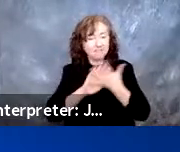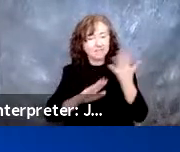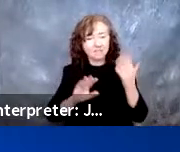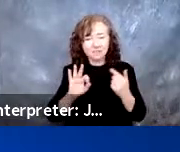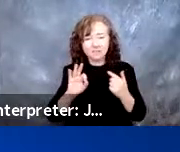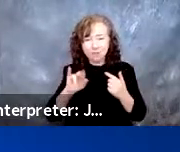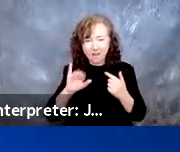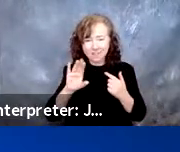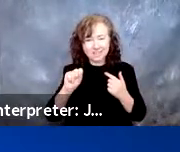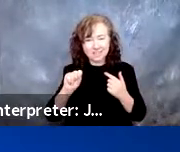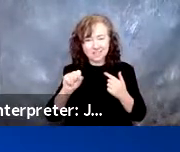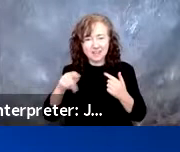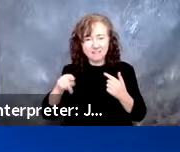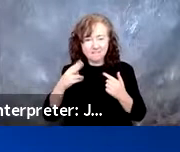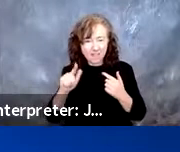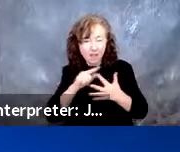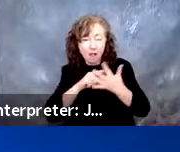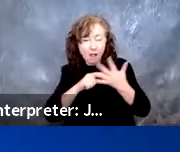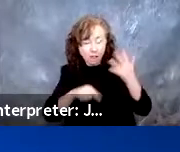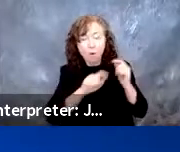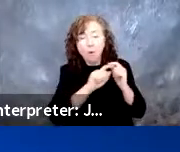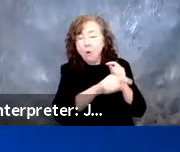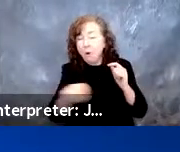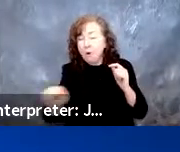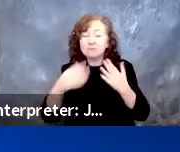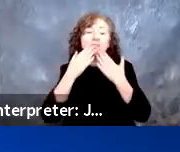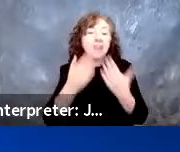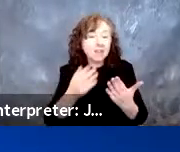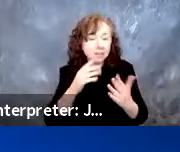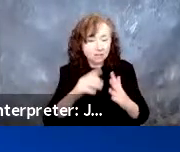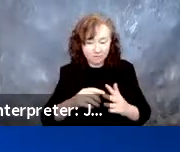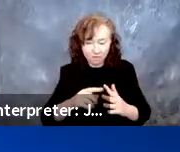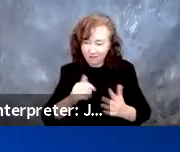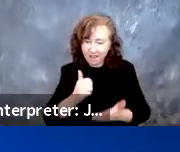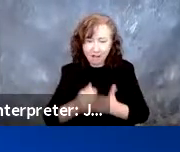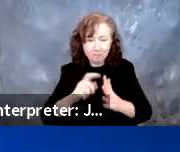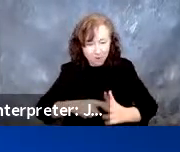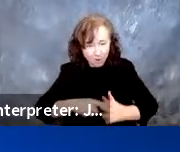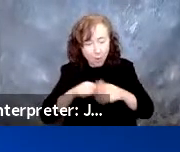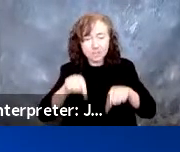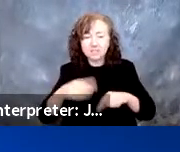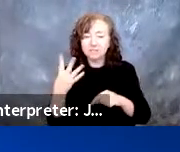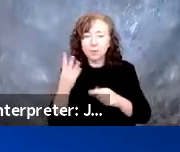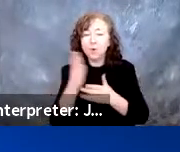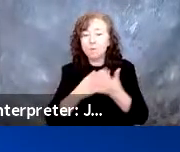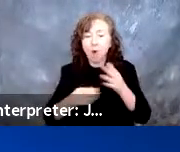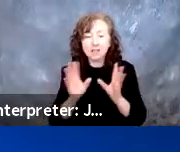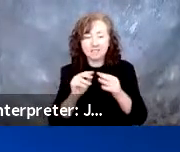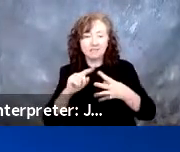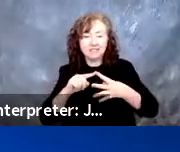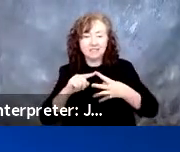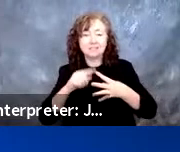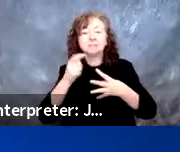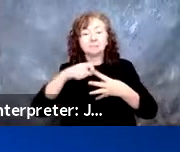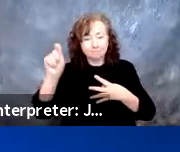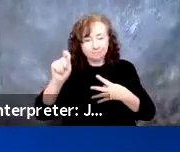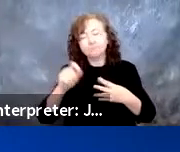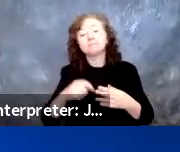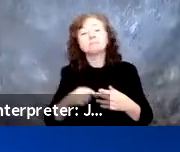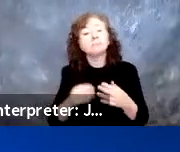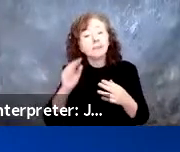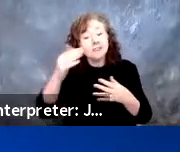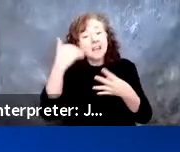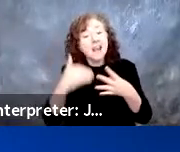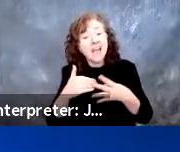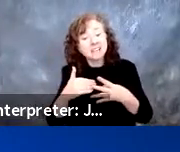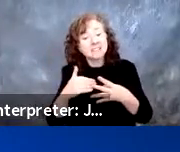Phil Brada. Thank you all for helping launch this four-part series on autonomous vehicles. Our next session will be held